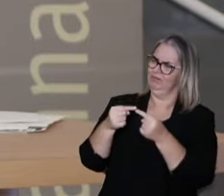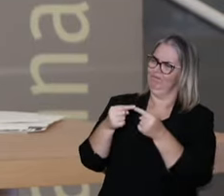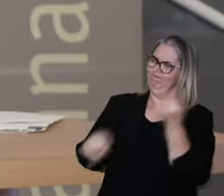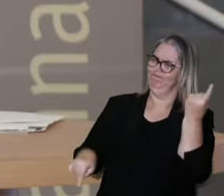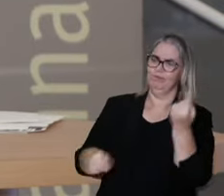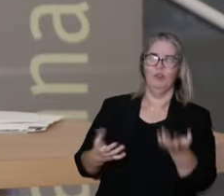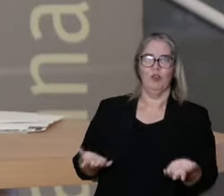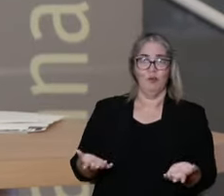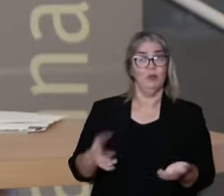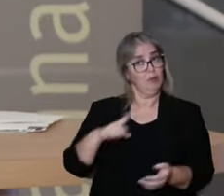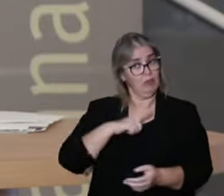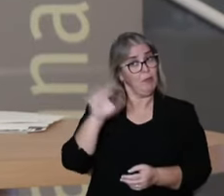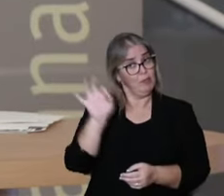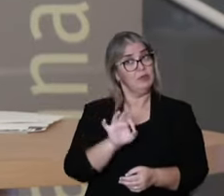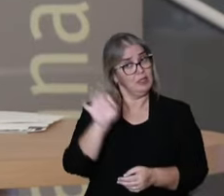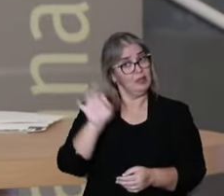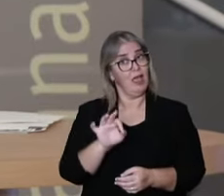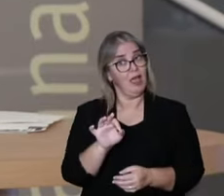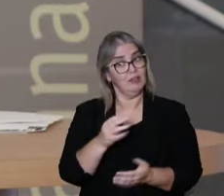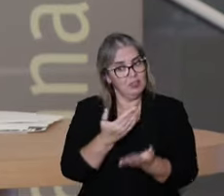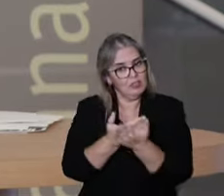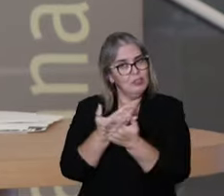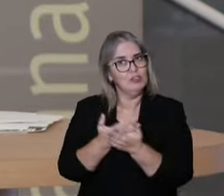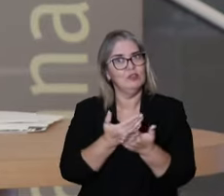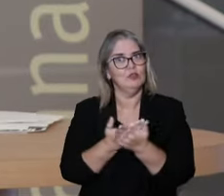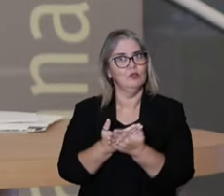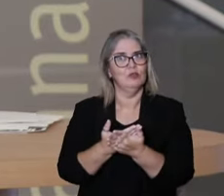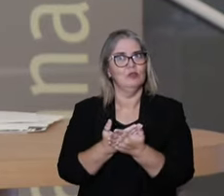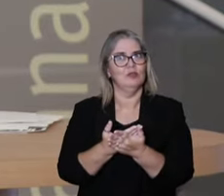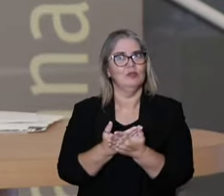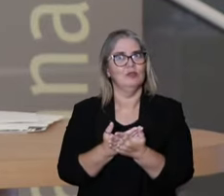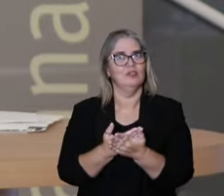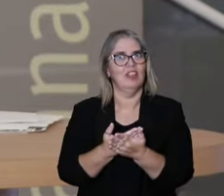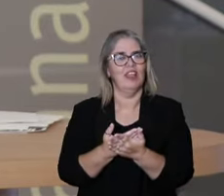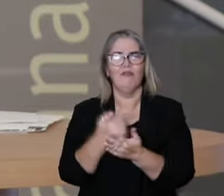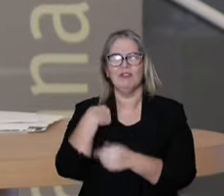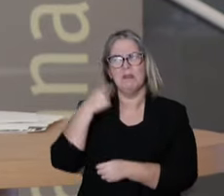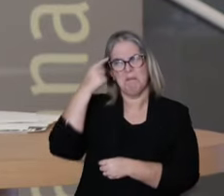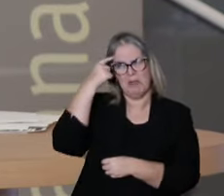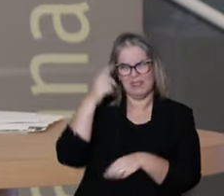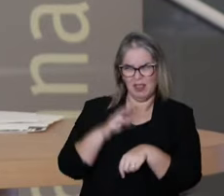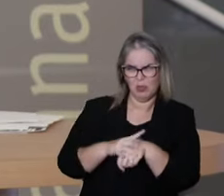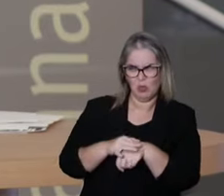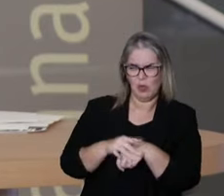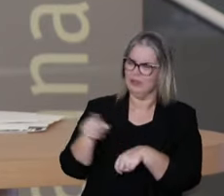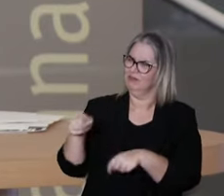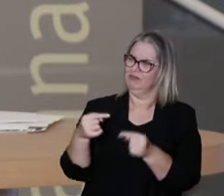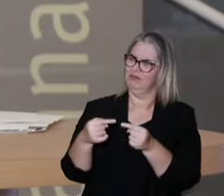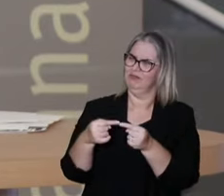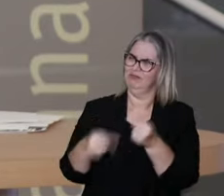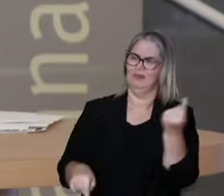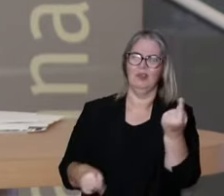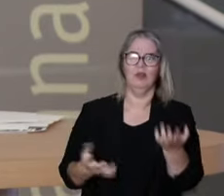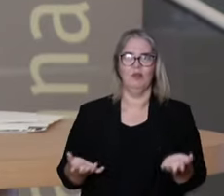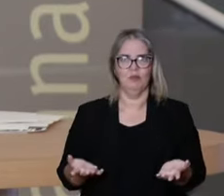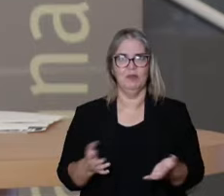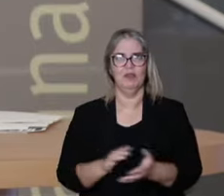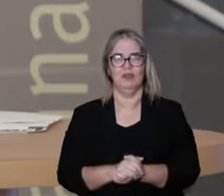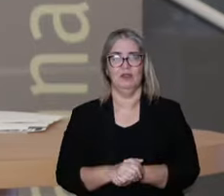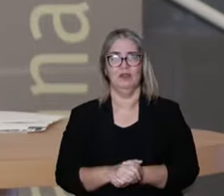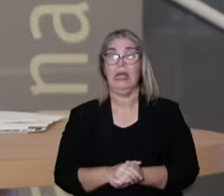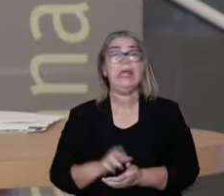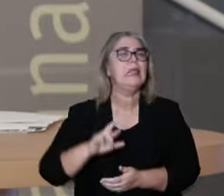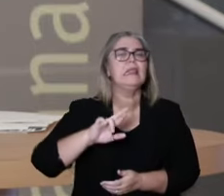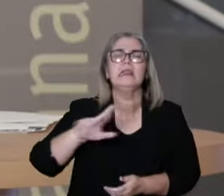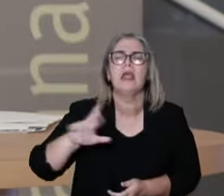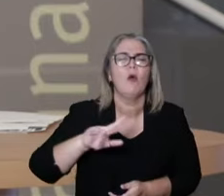the primary attention, an important percentage of the complaints of people, we don't fit in the diagnosis. It's